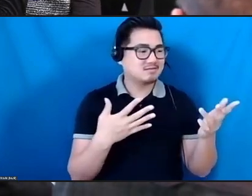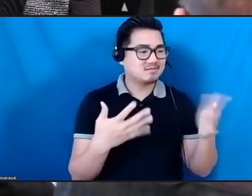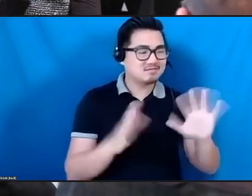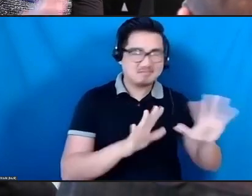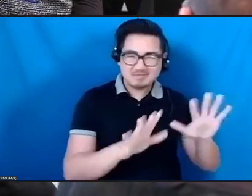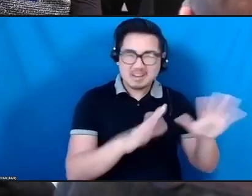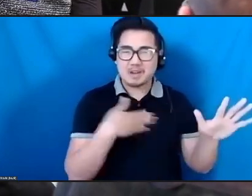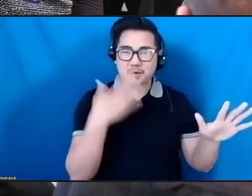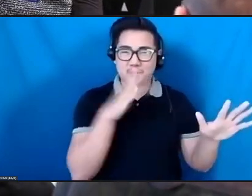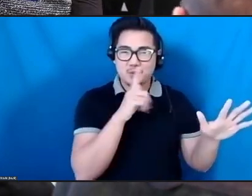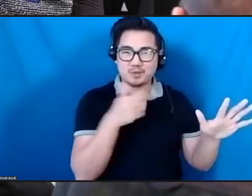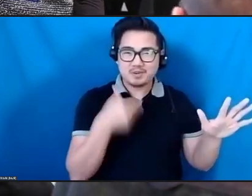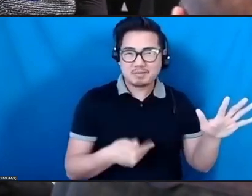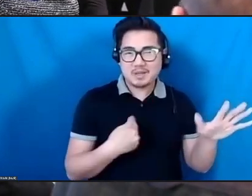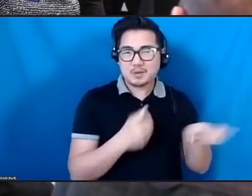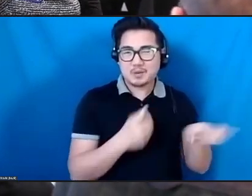room.